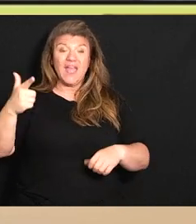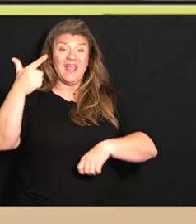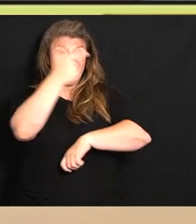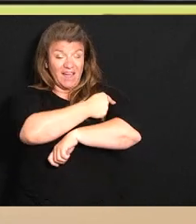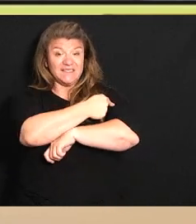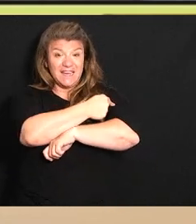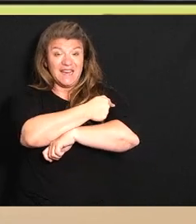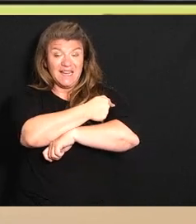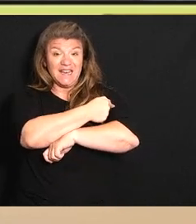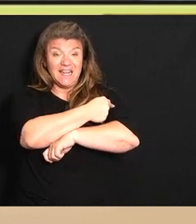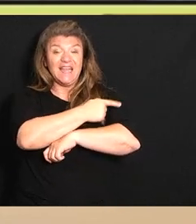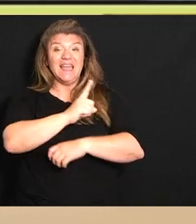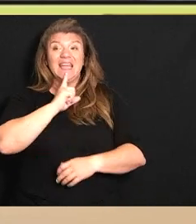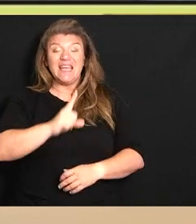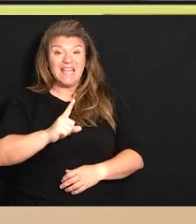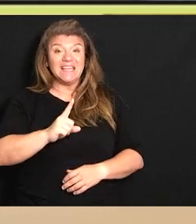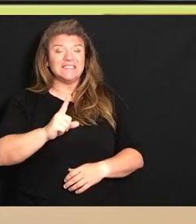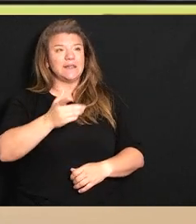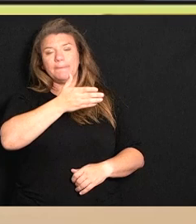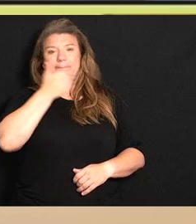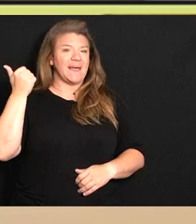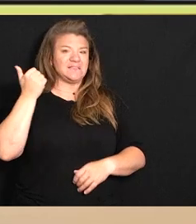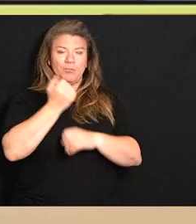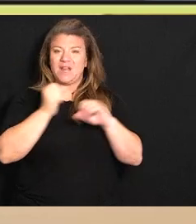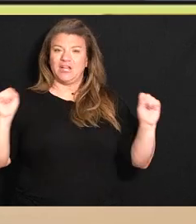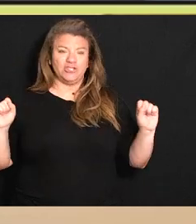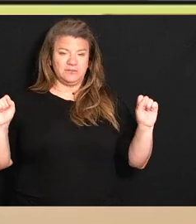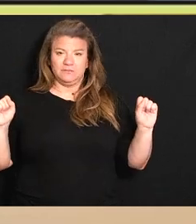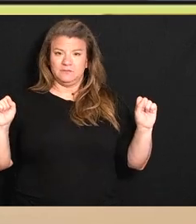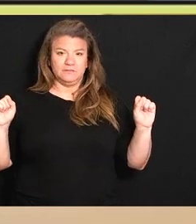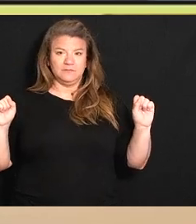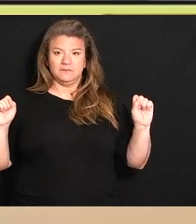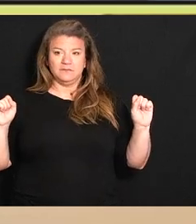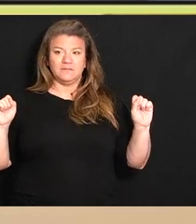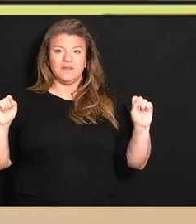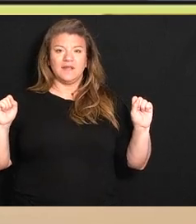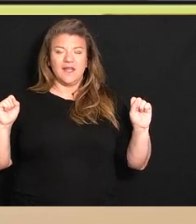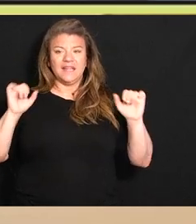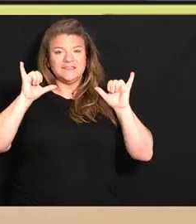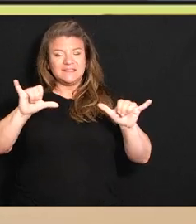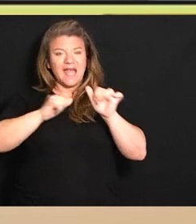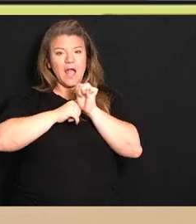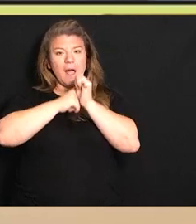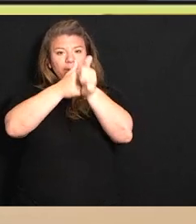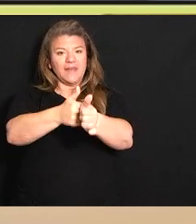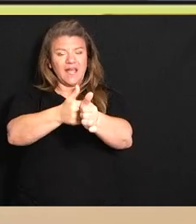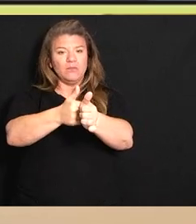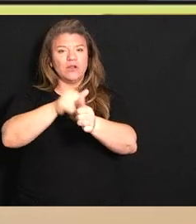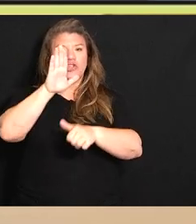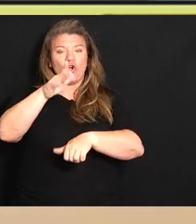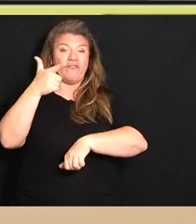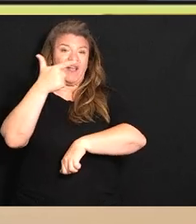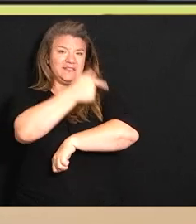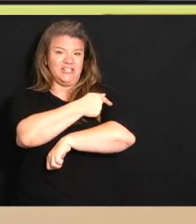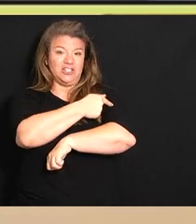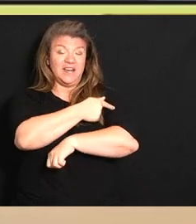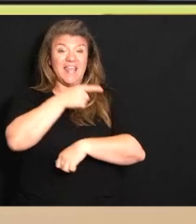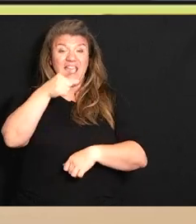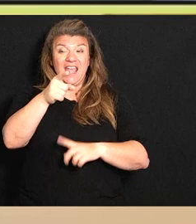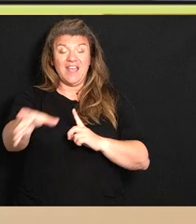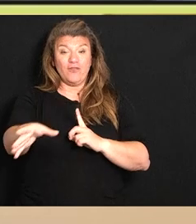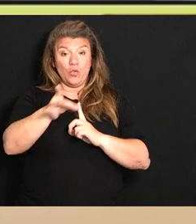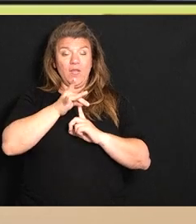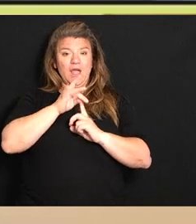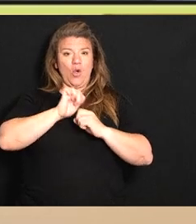is the best protection and being up to date with your vaccinations if you get COVID